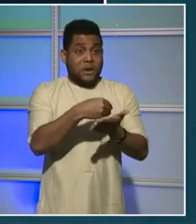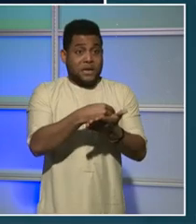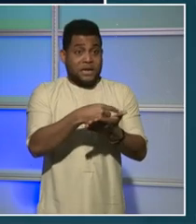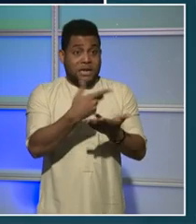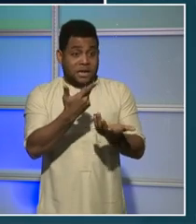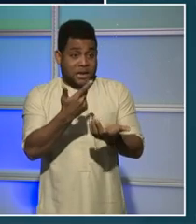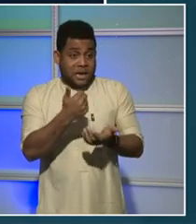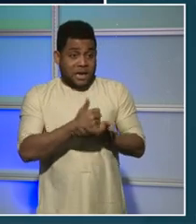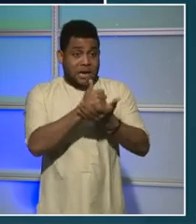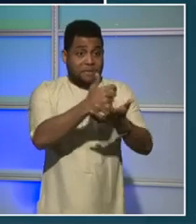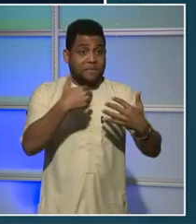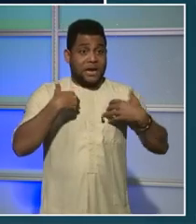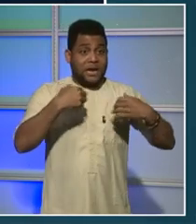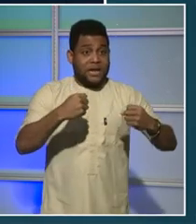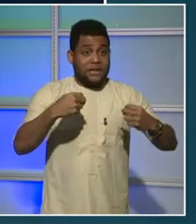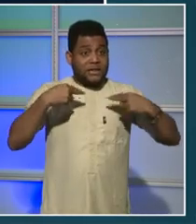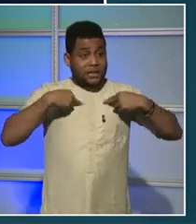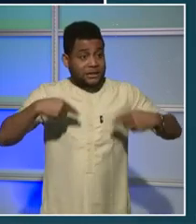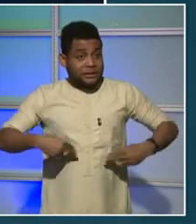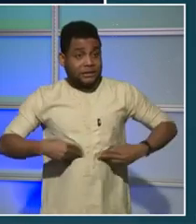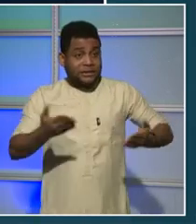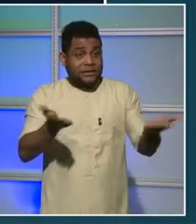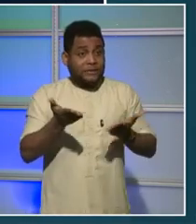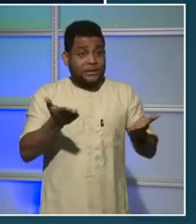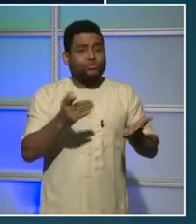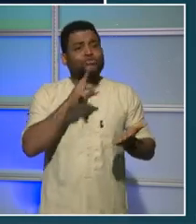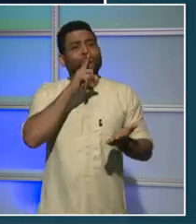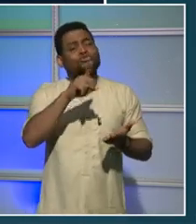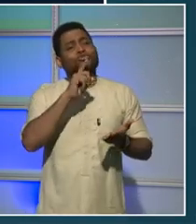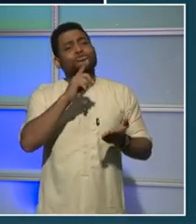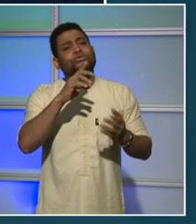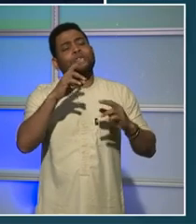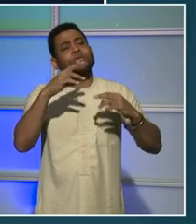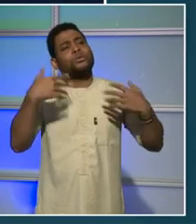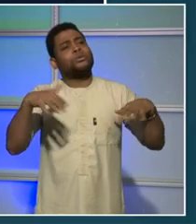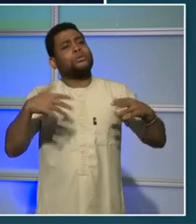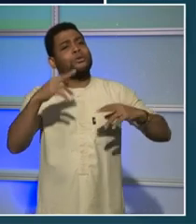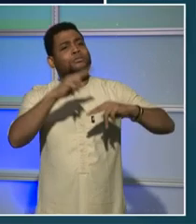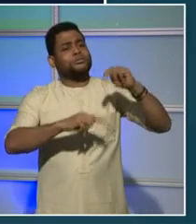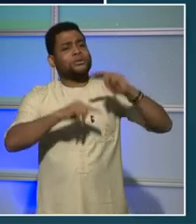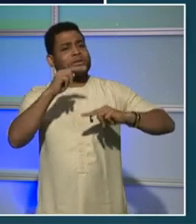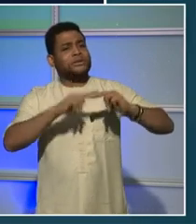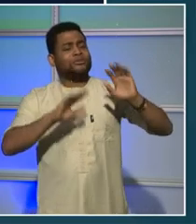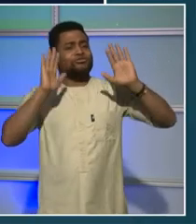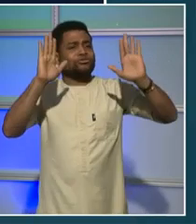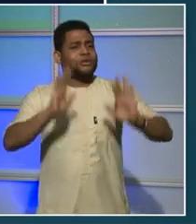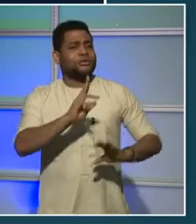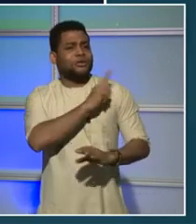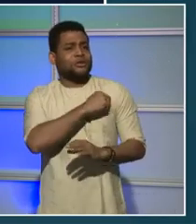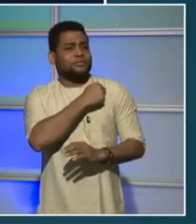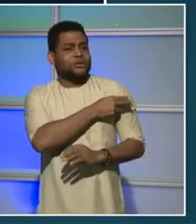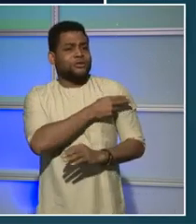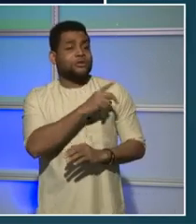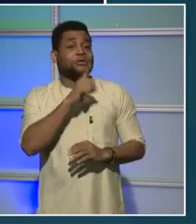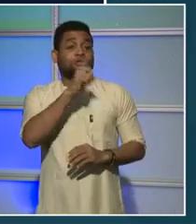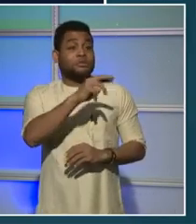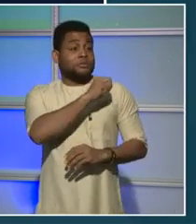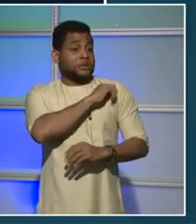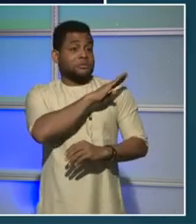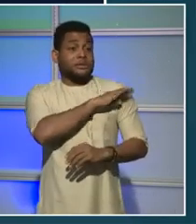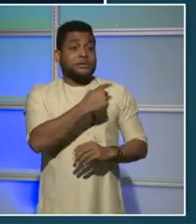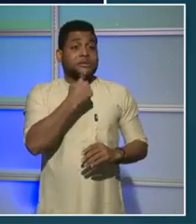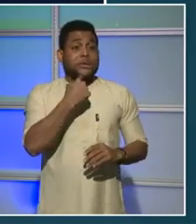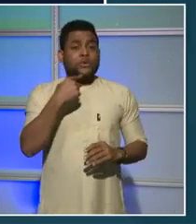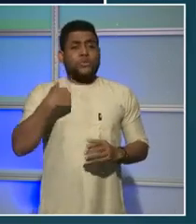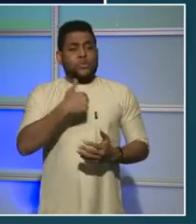beautiful new hospital that the mayor will break ground on tomorrow, whether it be to help persons whose rents have